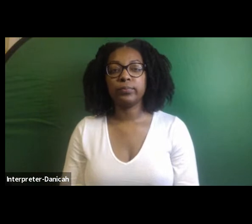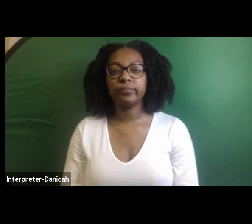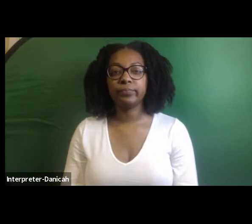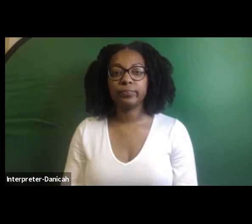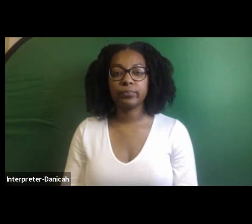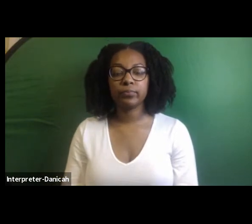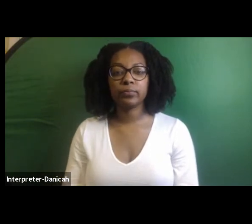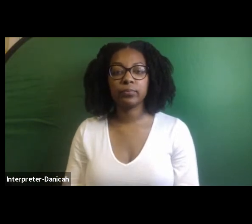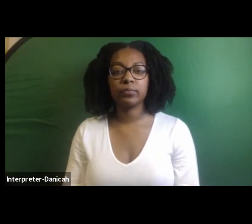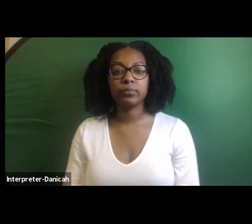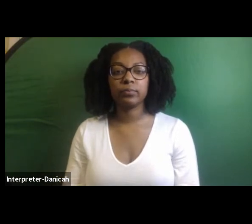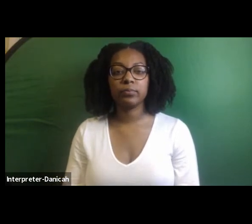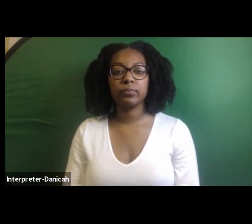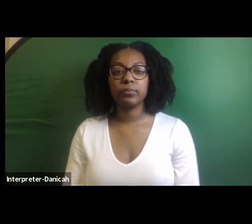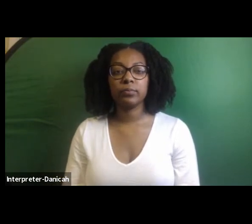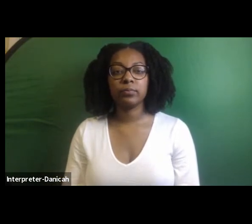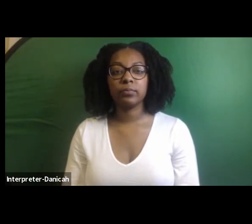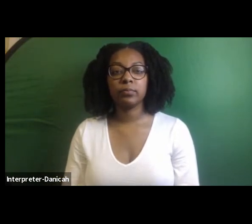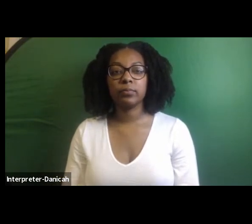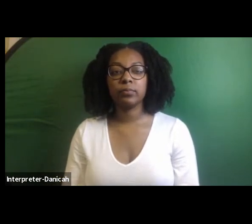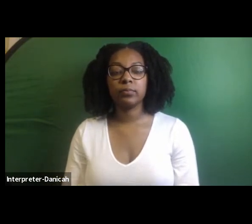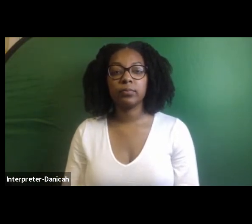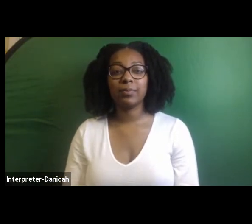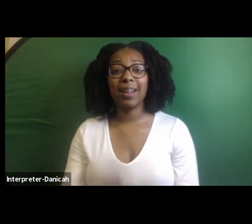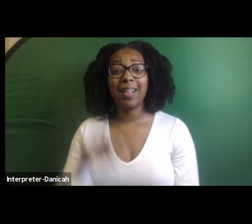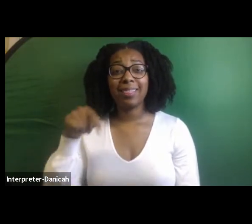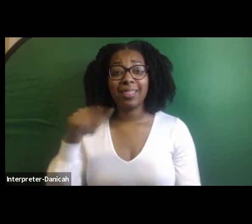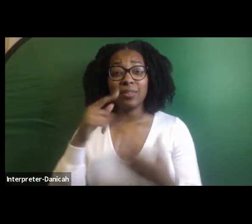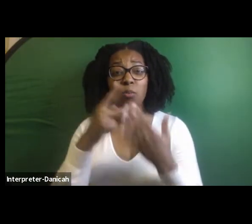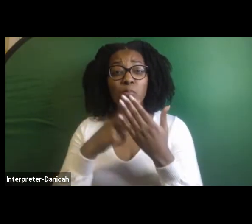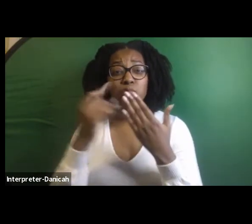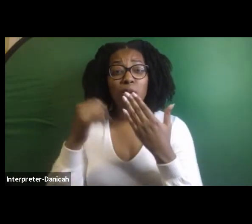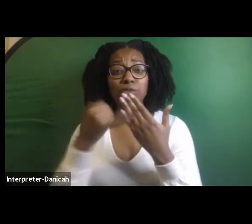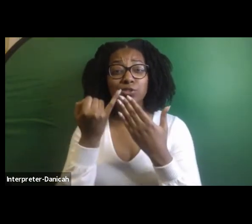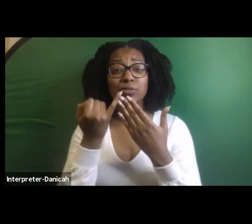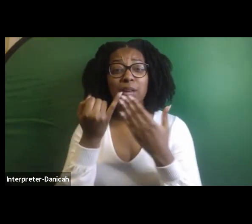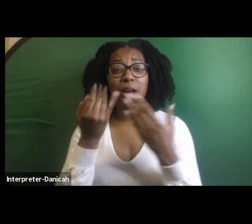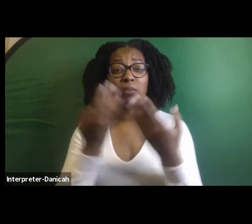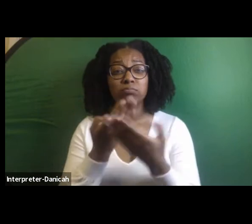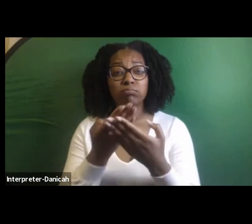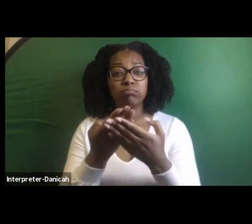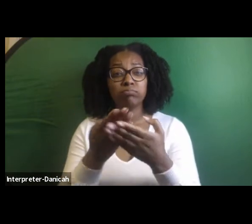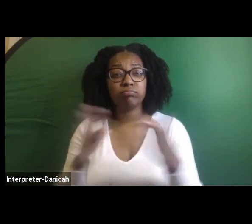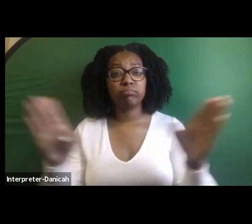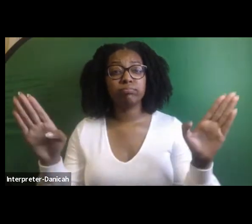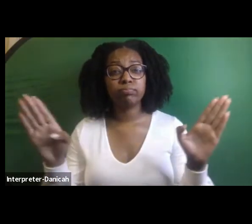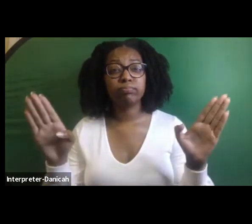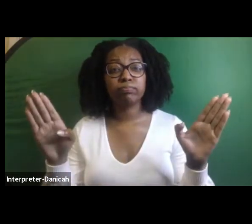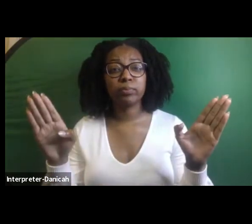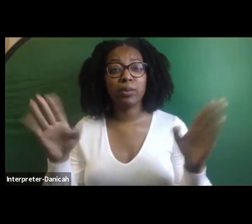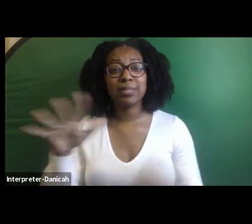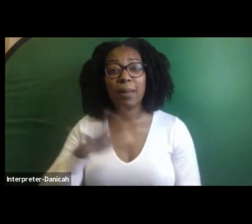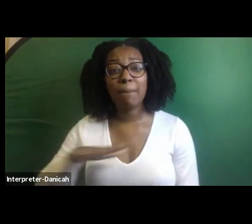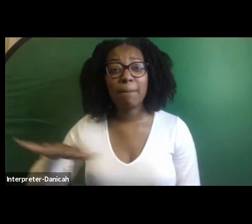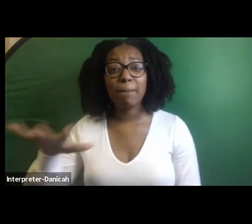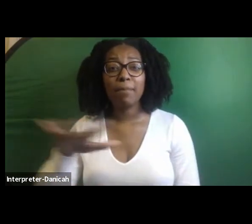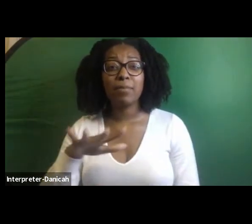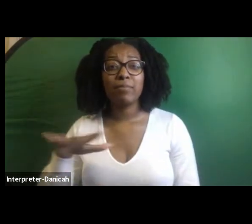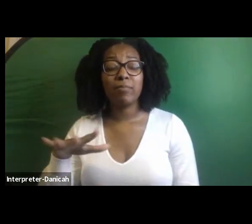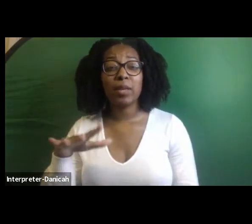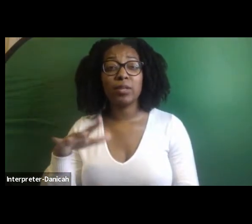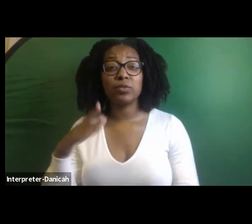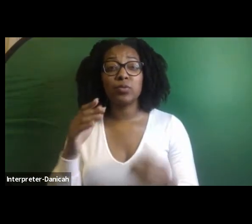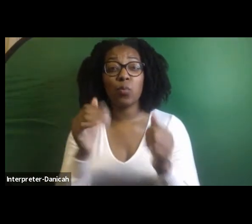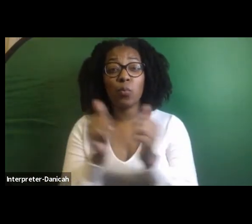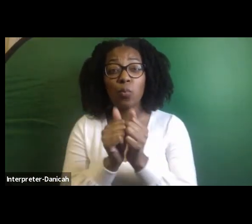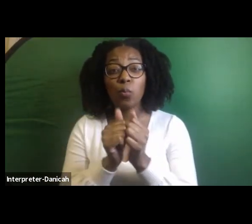But, uh, this piece has really been good because it also opens up space where I remember having a conversation with the artists and, and